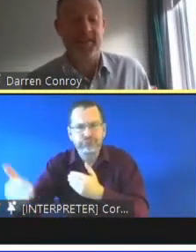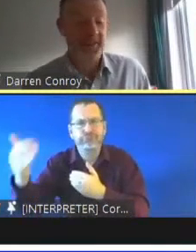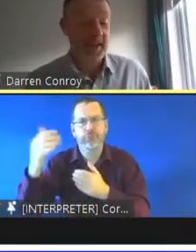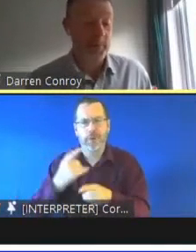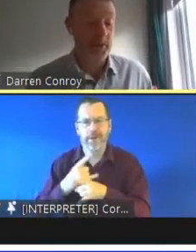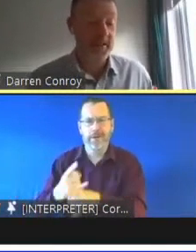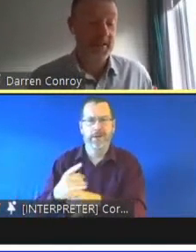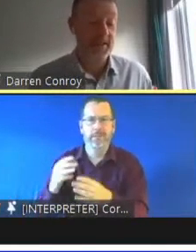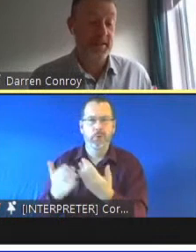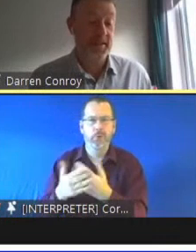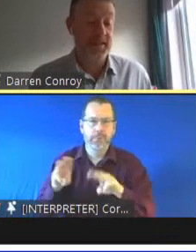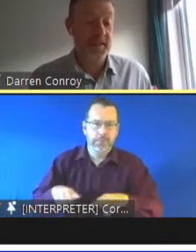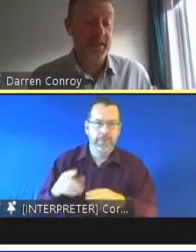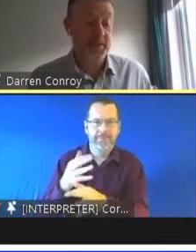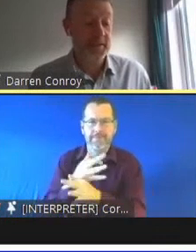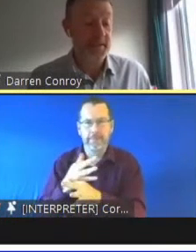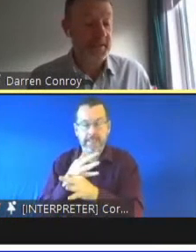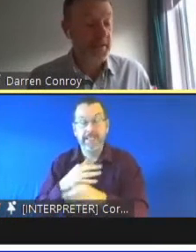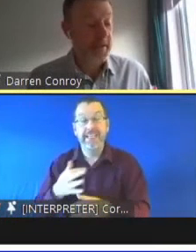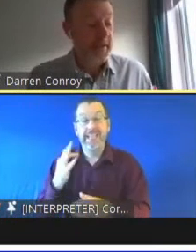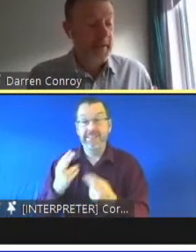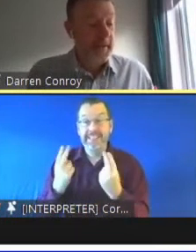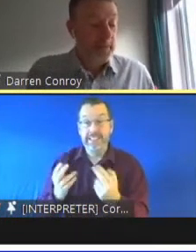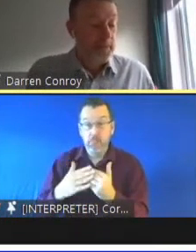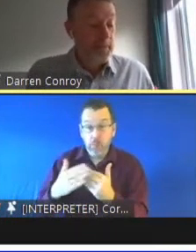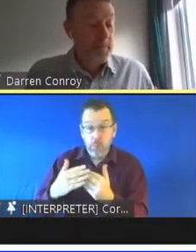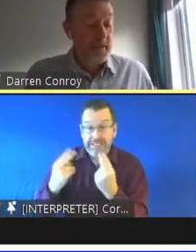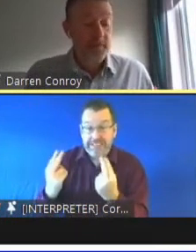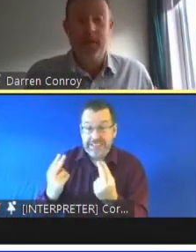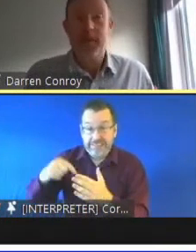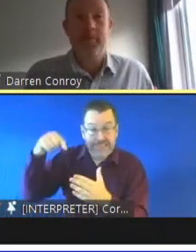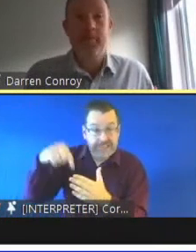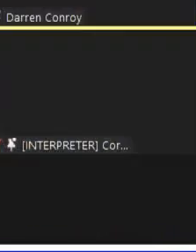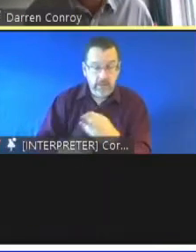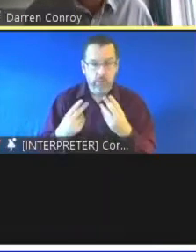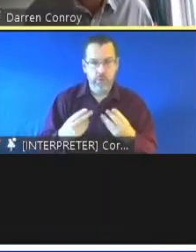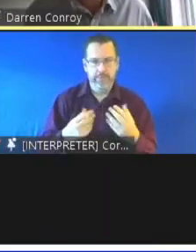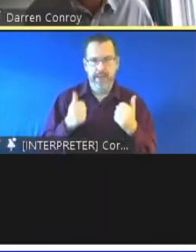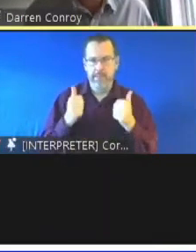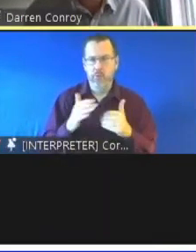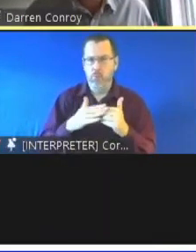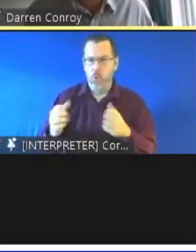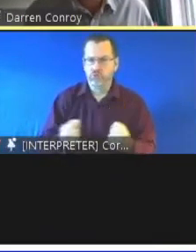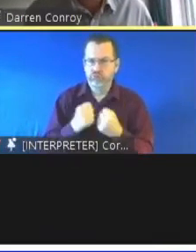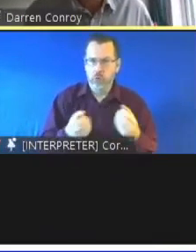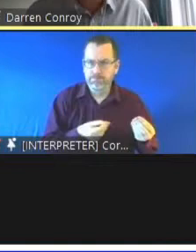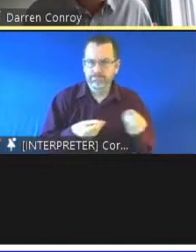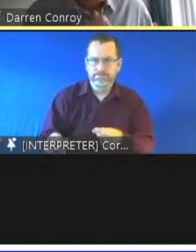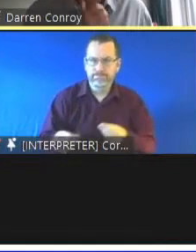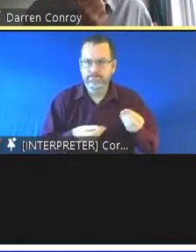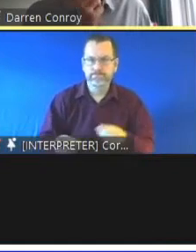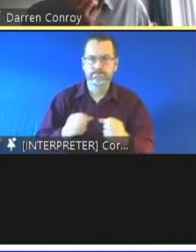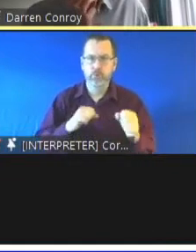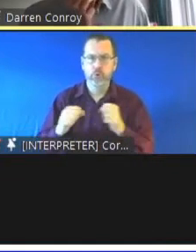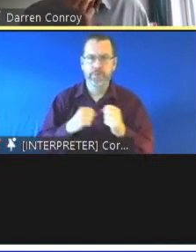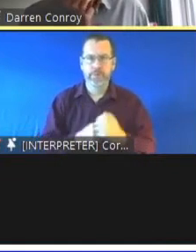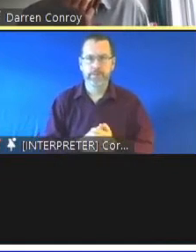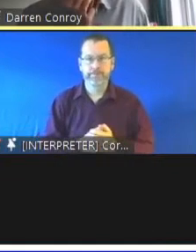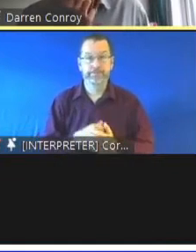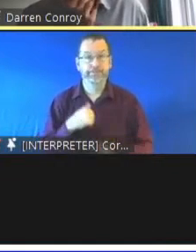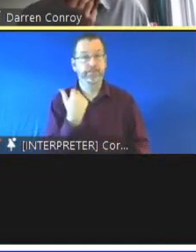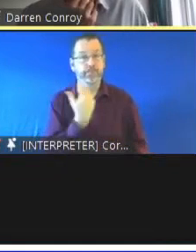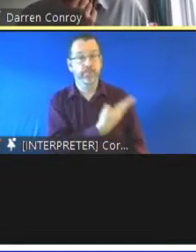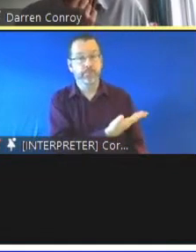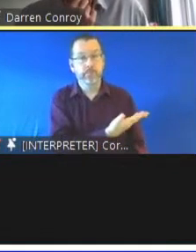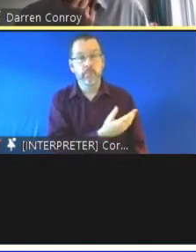be targeted and more intensive as the need increases if we maybe move to the the next slide at this point which looks at the